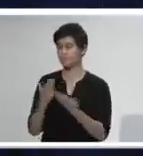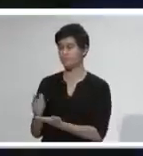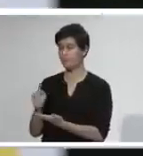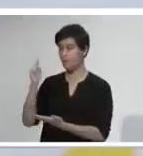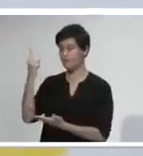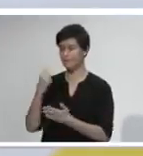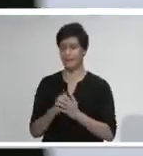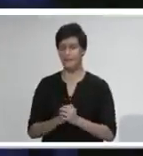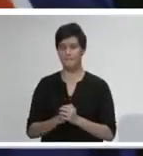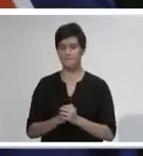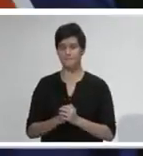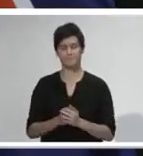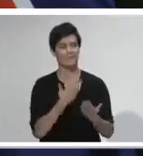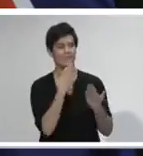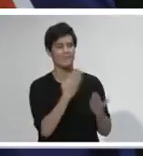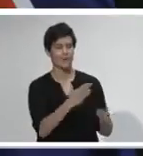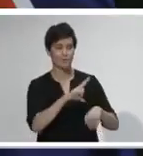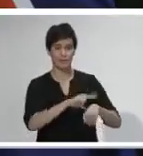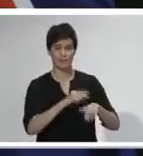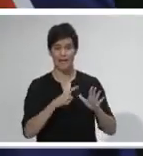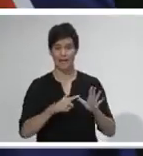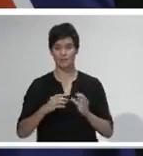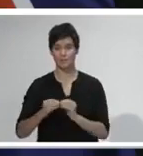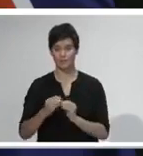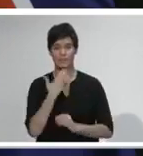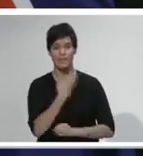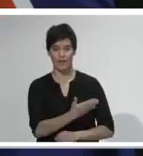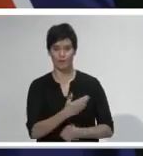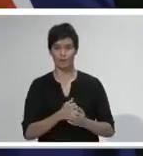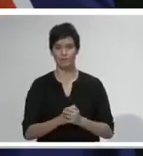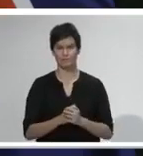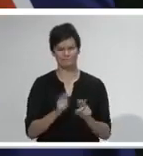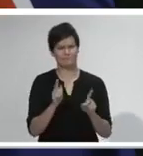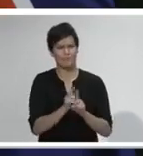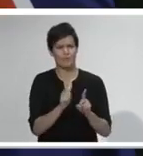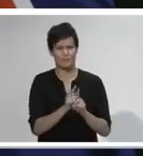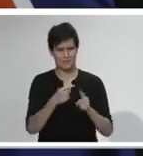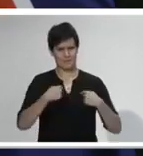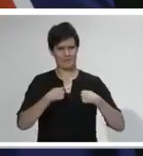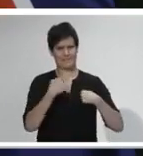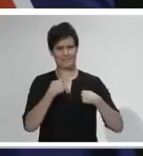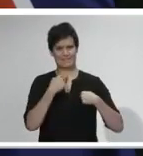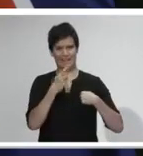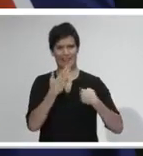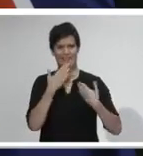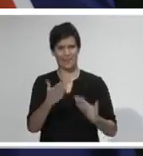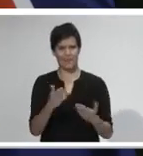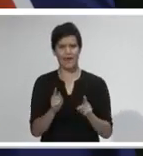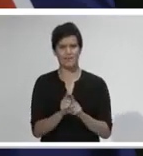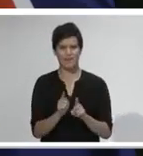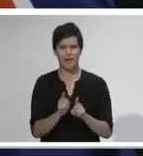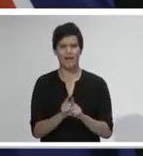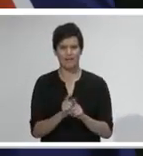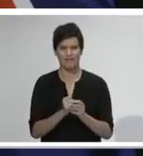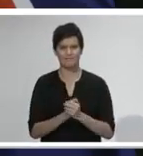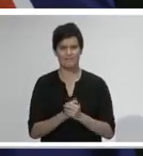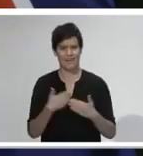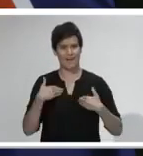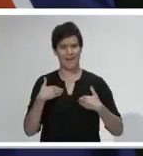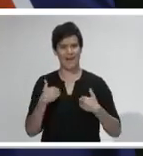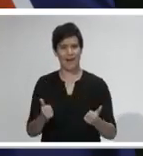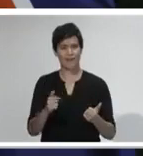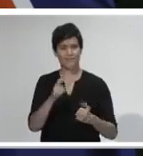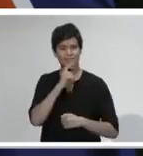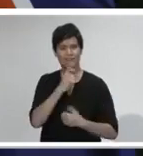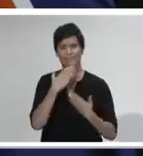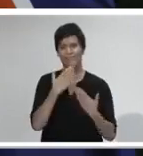Dr. Bloomfield. If I could take the opportunity to add my thanks to the members of our public health units from around the